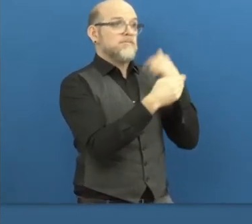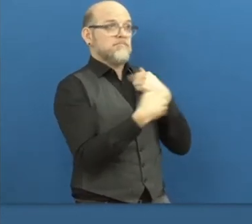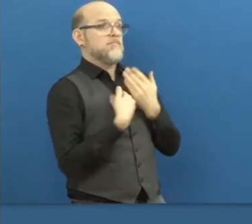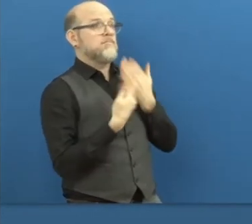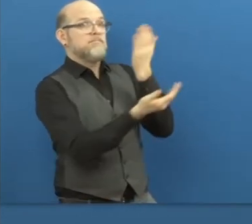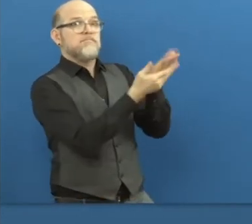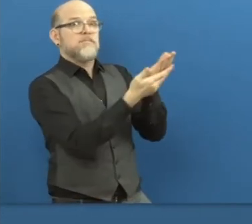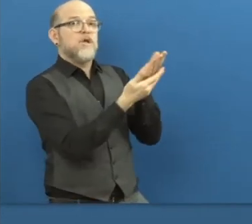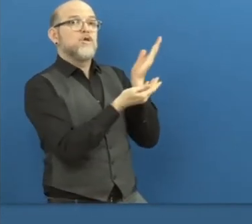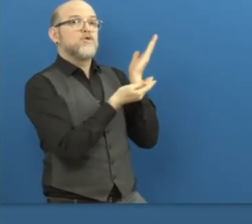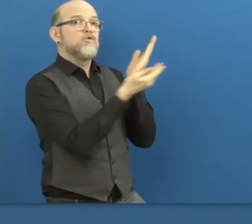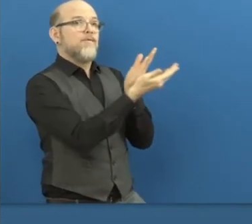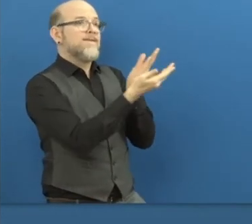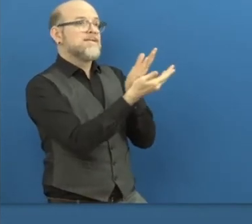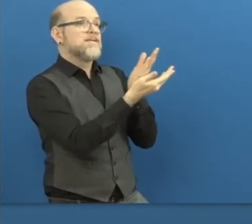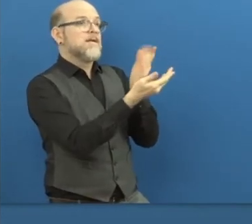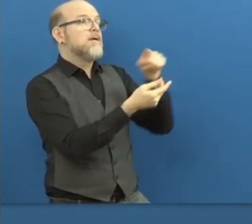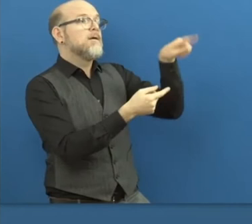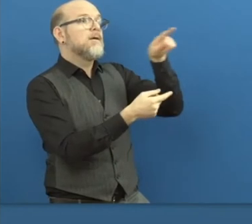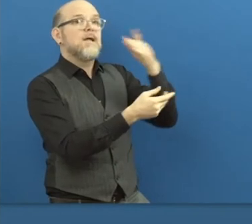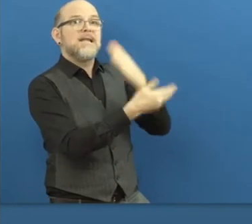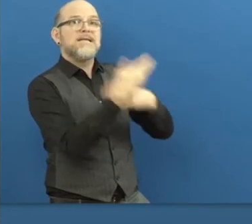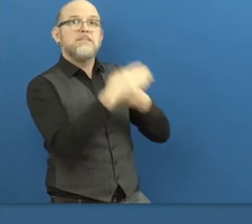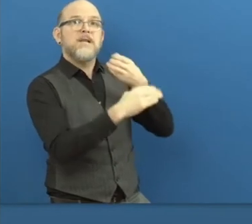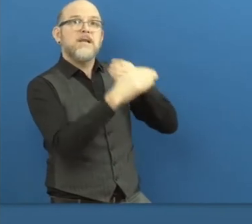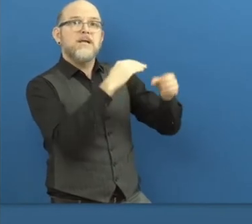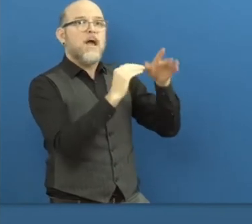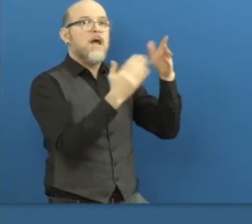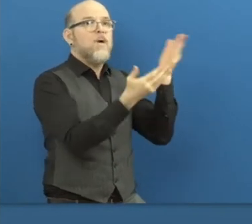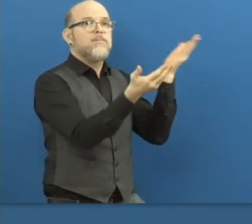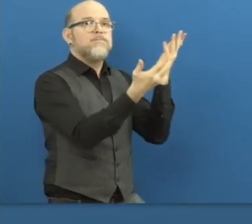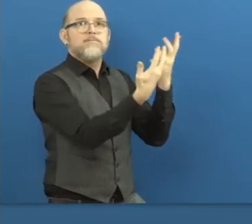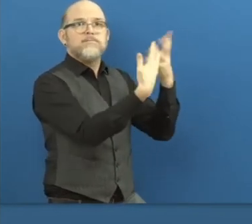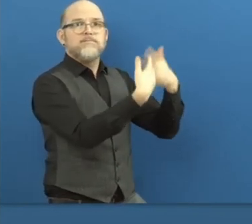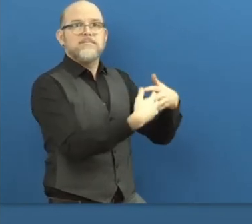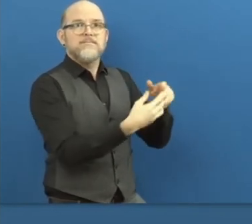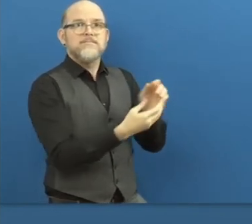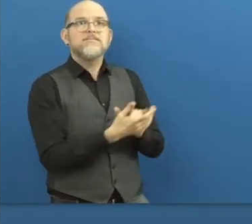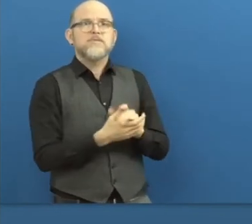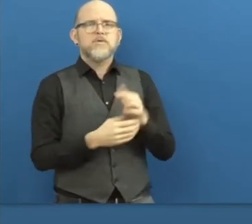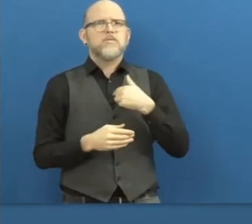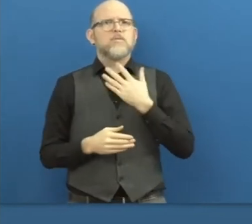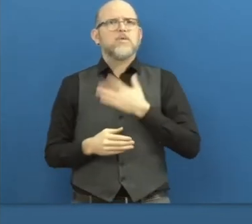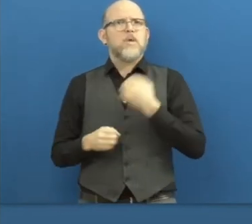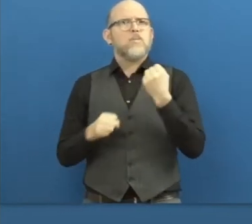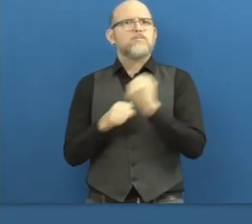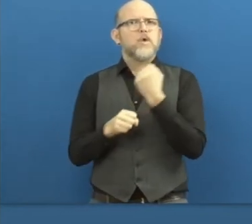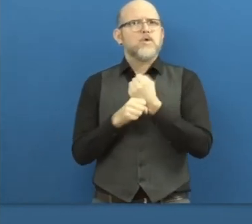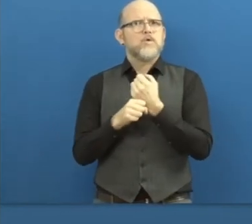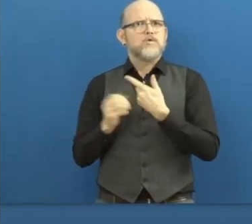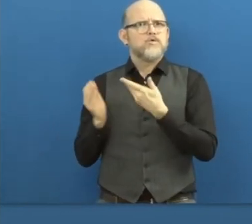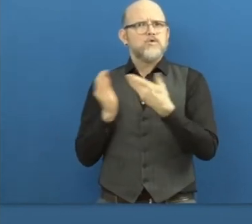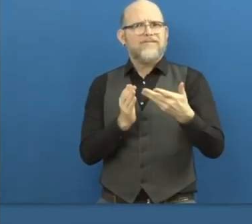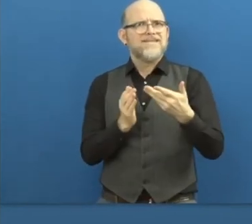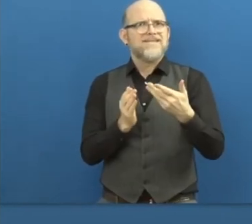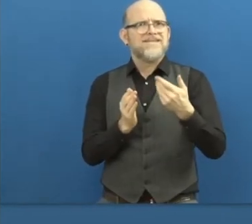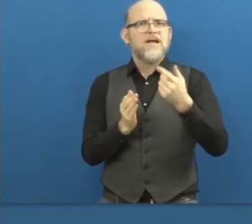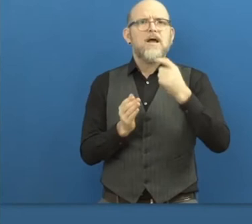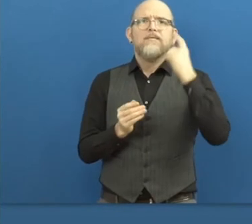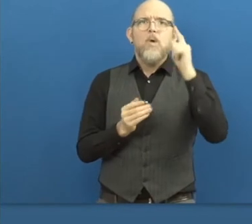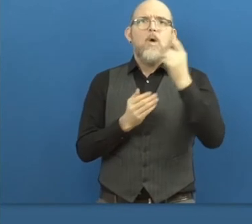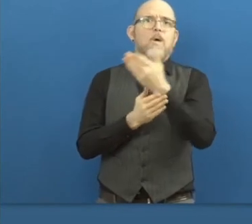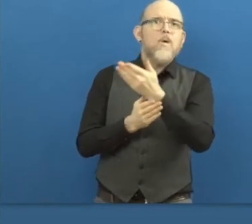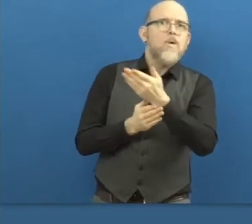with disabilities. We like to say that it is better to develop products and services services for all